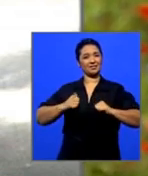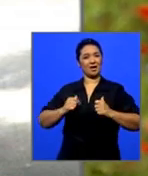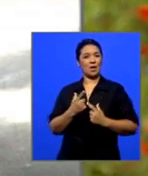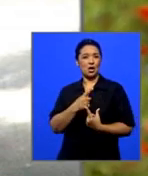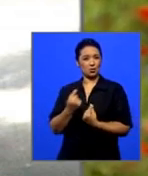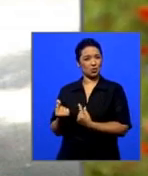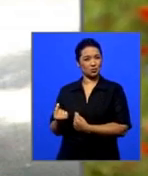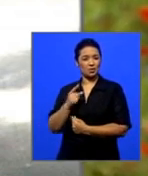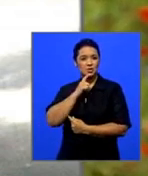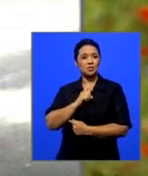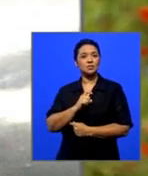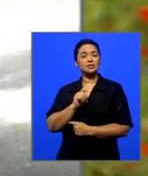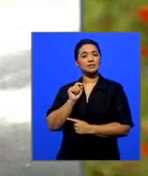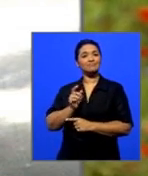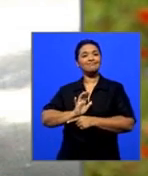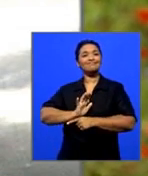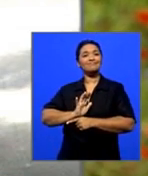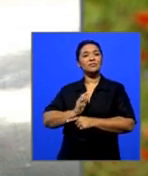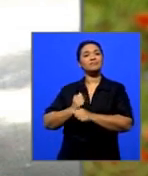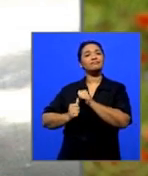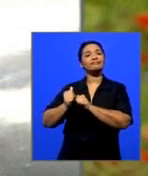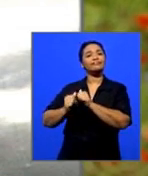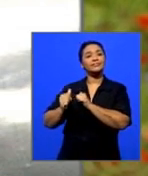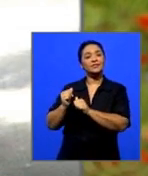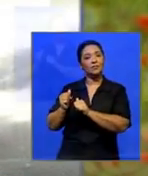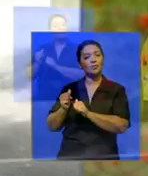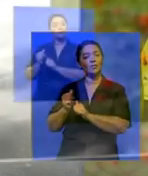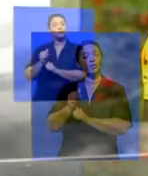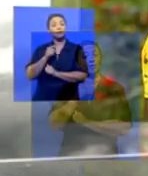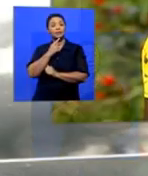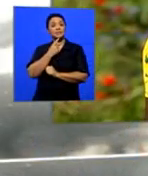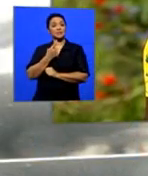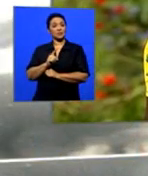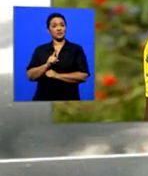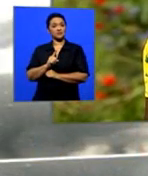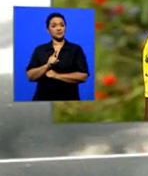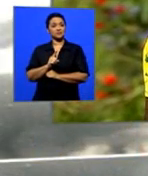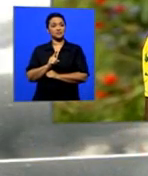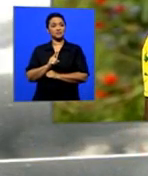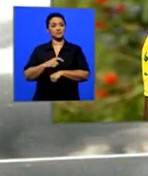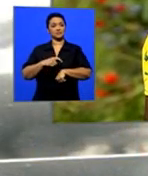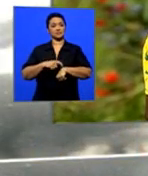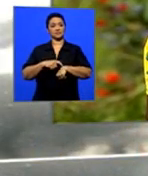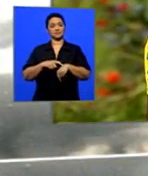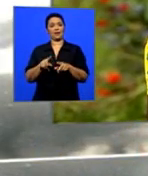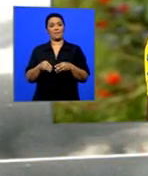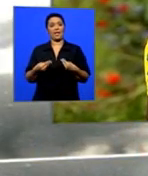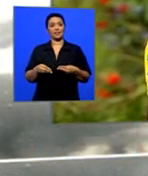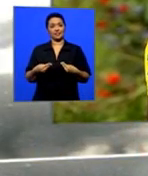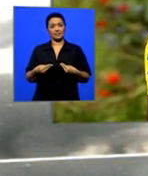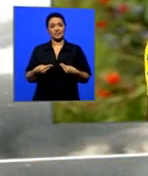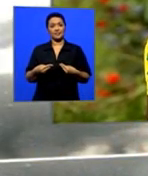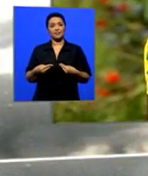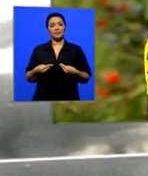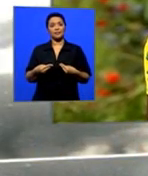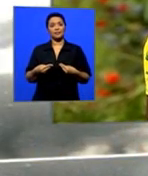his autobiography is called Time Bends a Life. And I think, you know, what